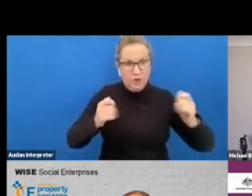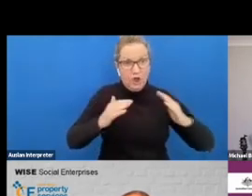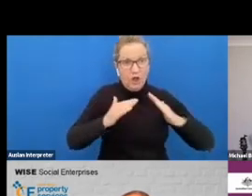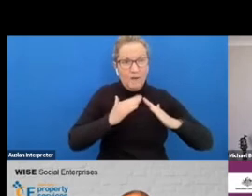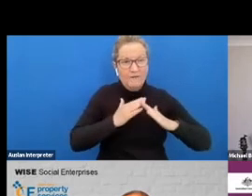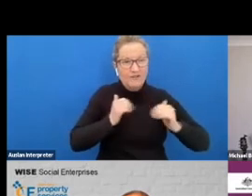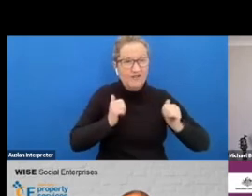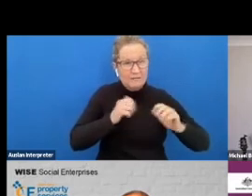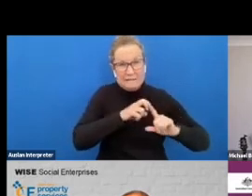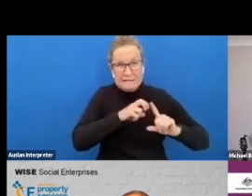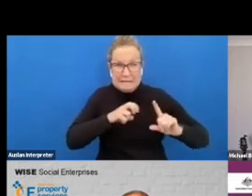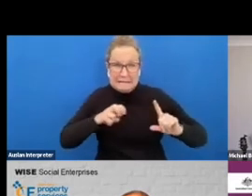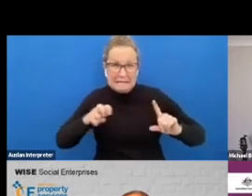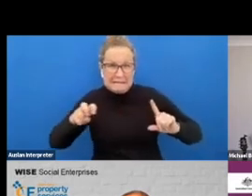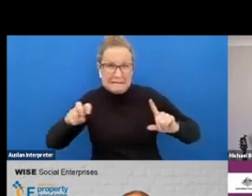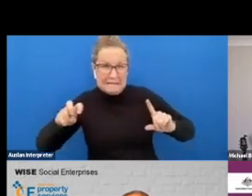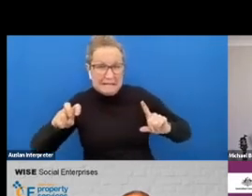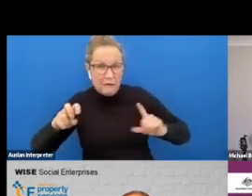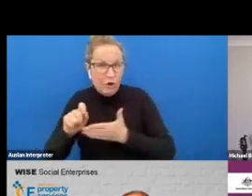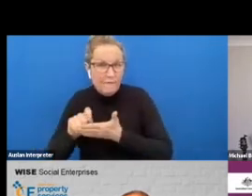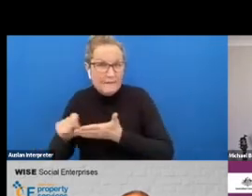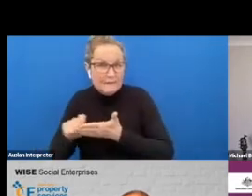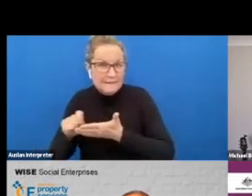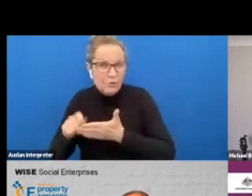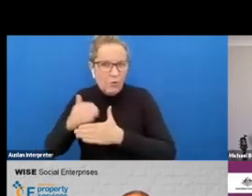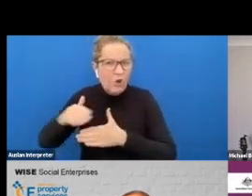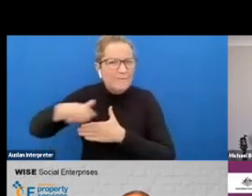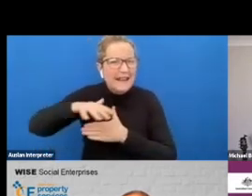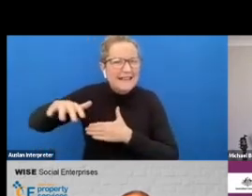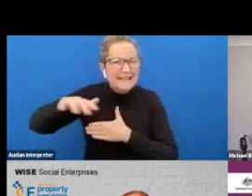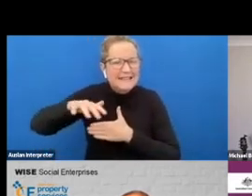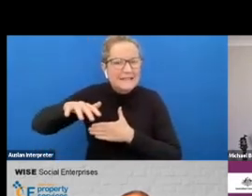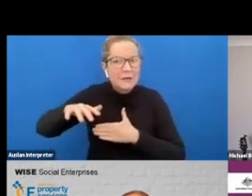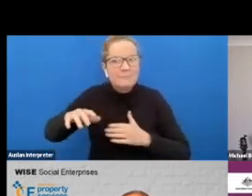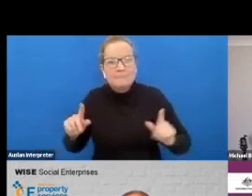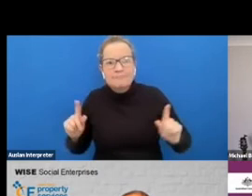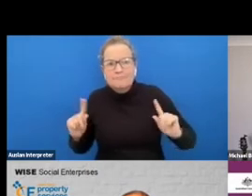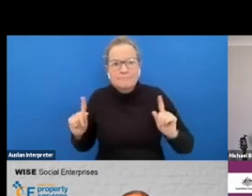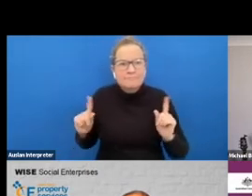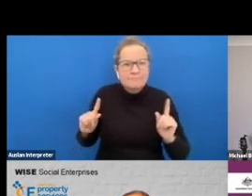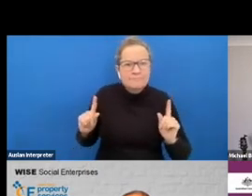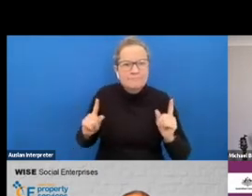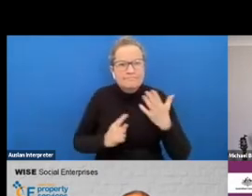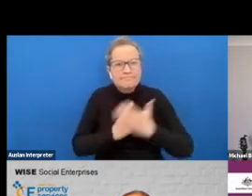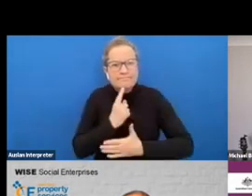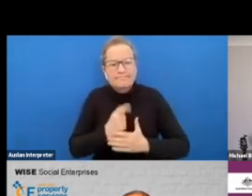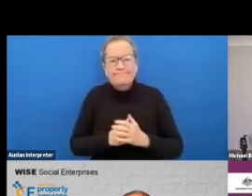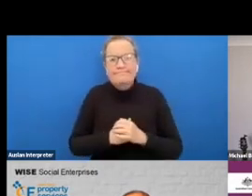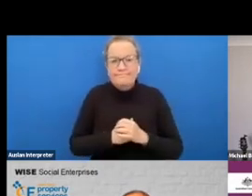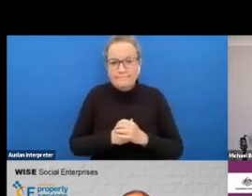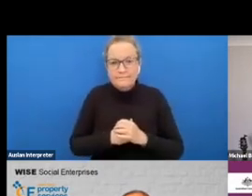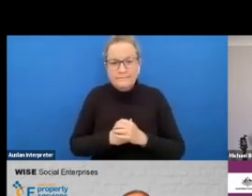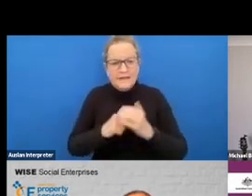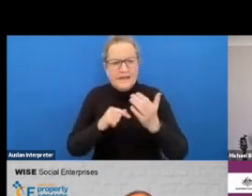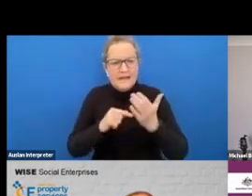uh so um you know what's what's what's happening on on that front um the tamsin is any